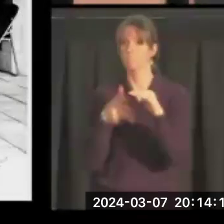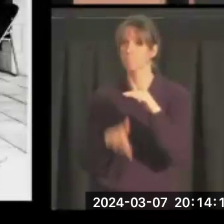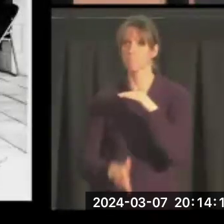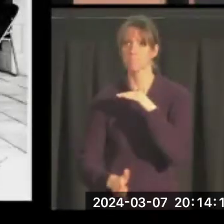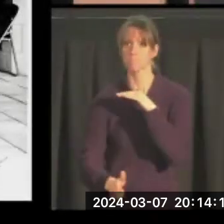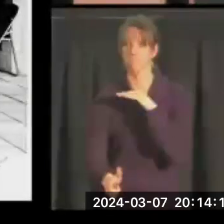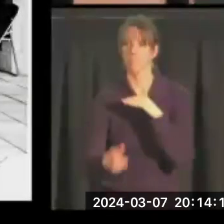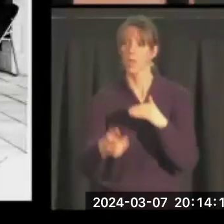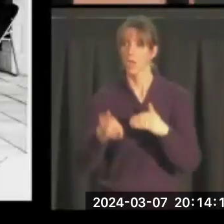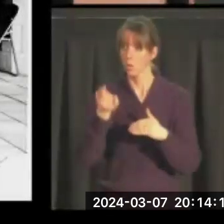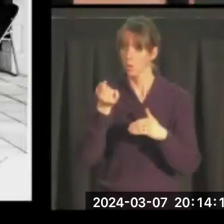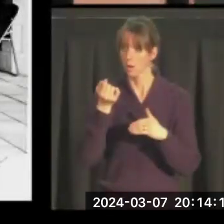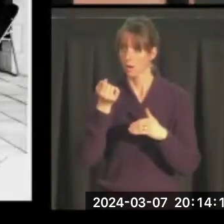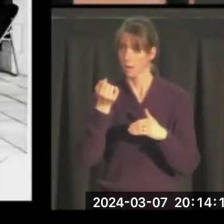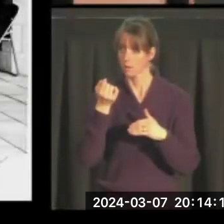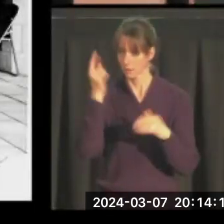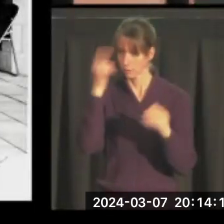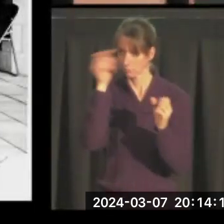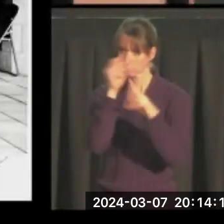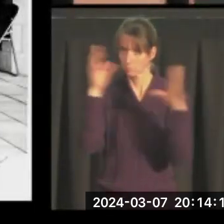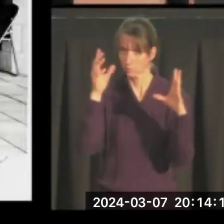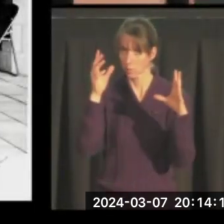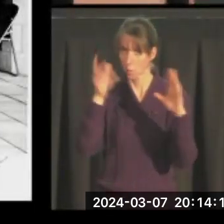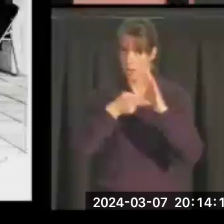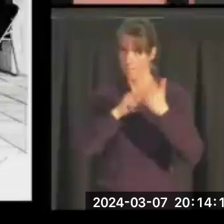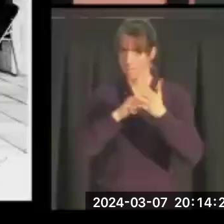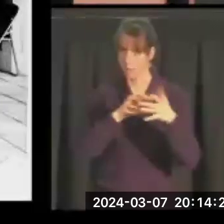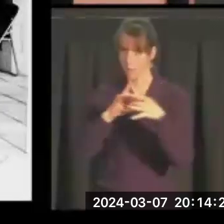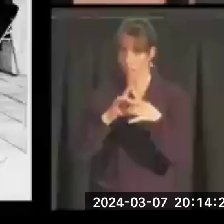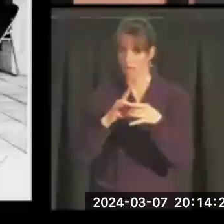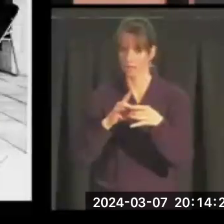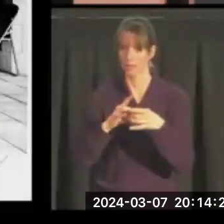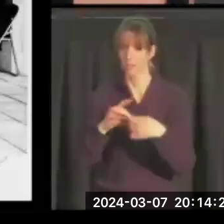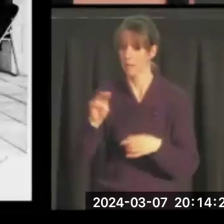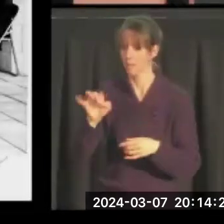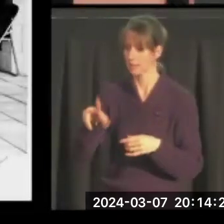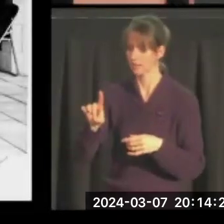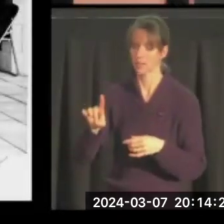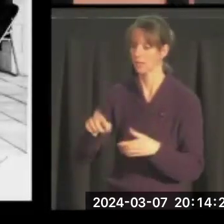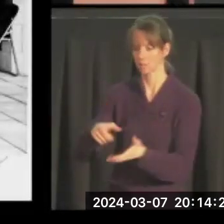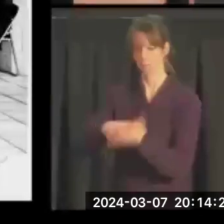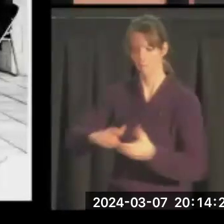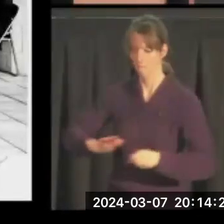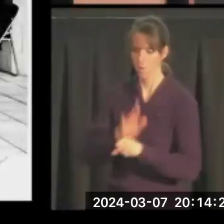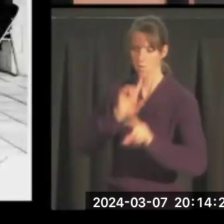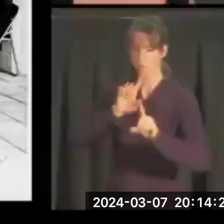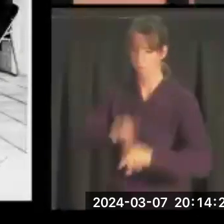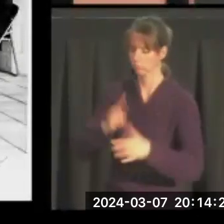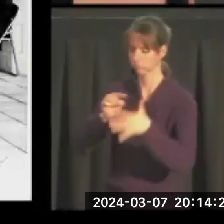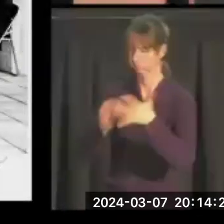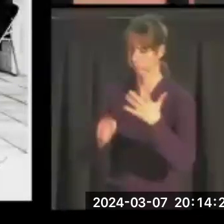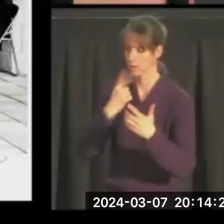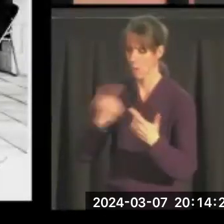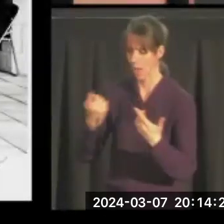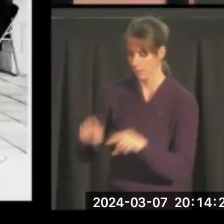Well, you can just imagine diplomatically what that meant. Mansfield demanded a full report. The report was